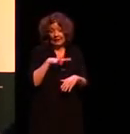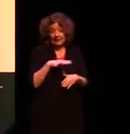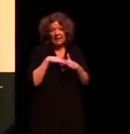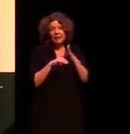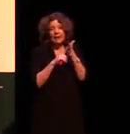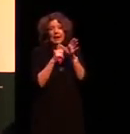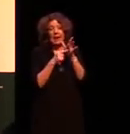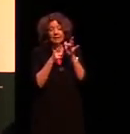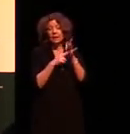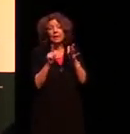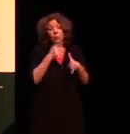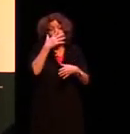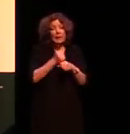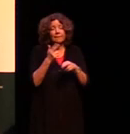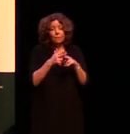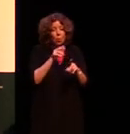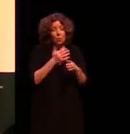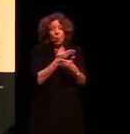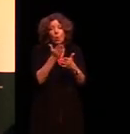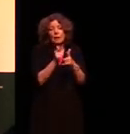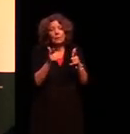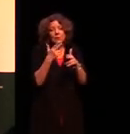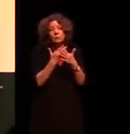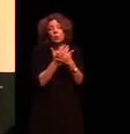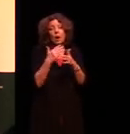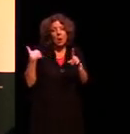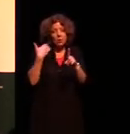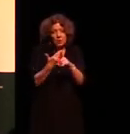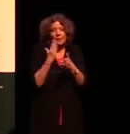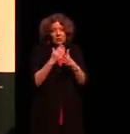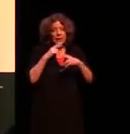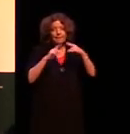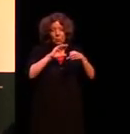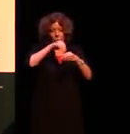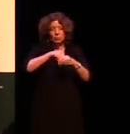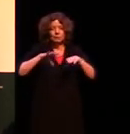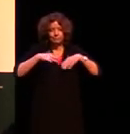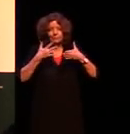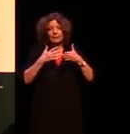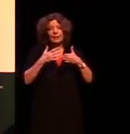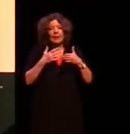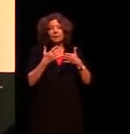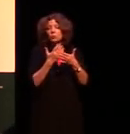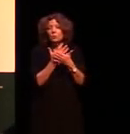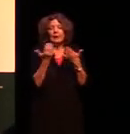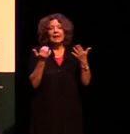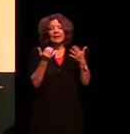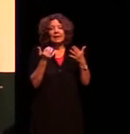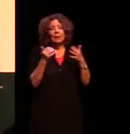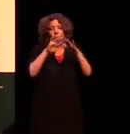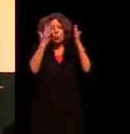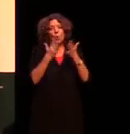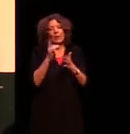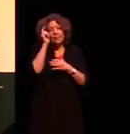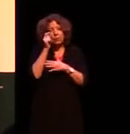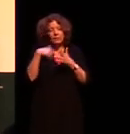was what was believed for language for a very long time and is actually built into many of the universal theories of language